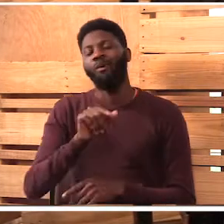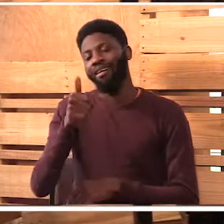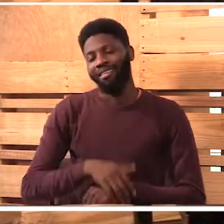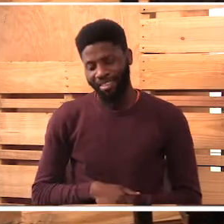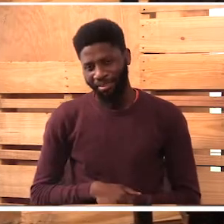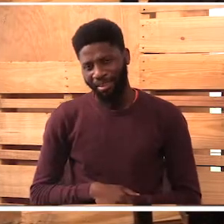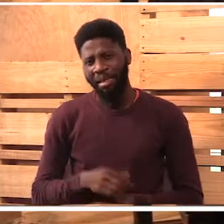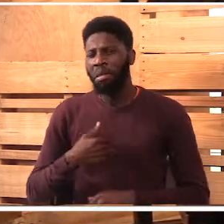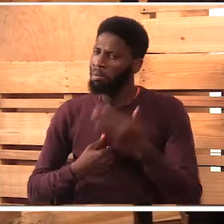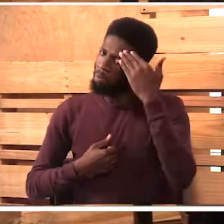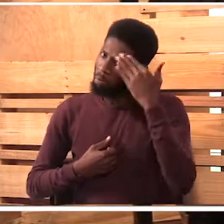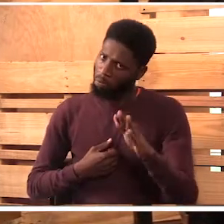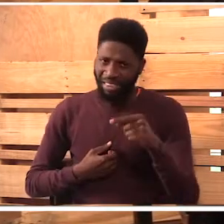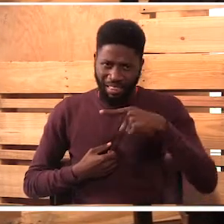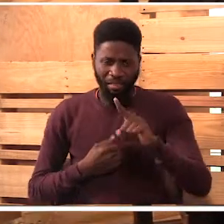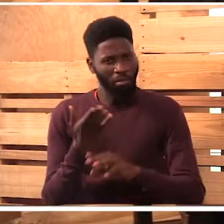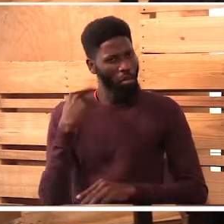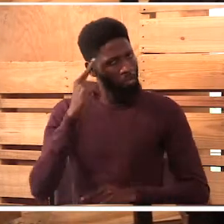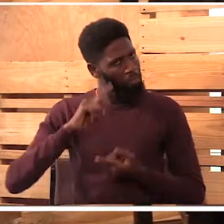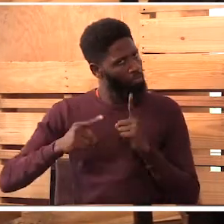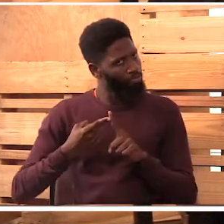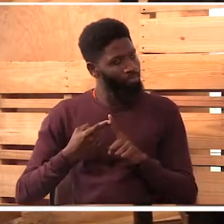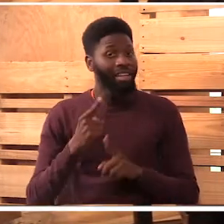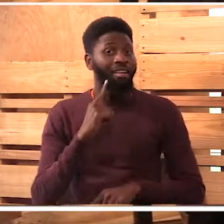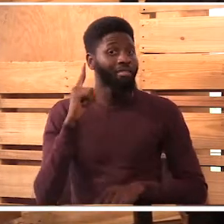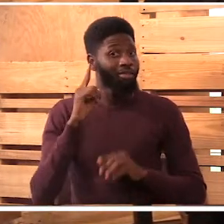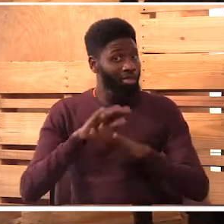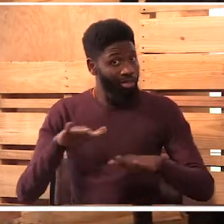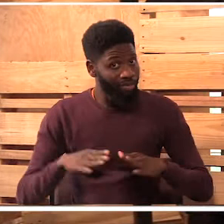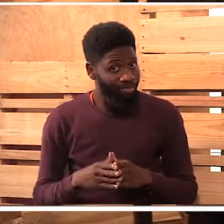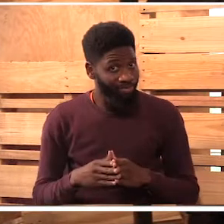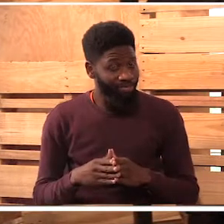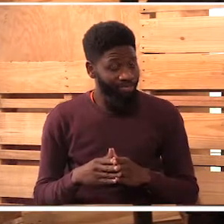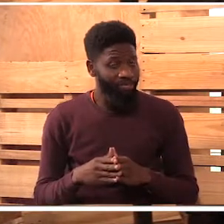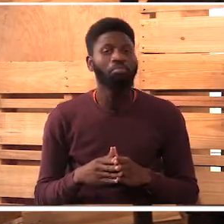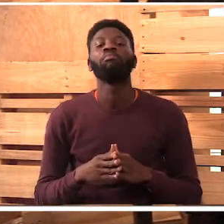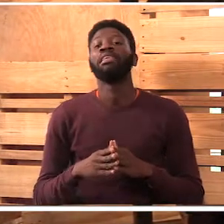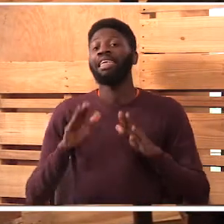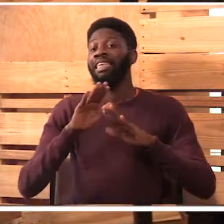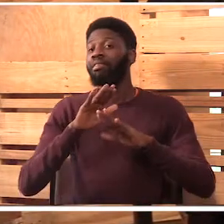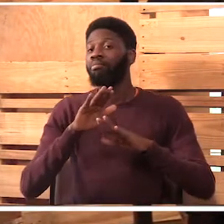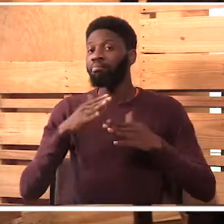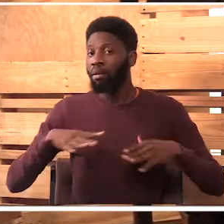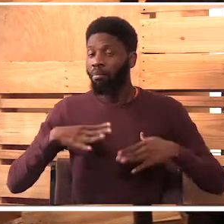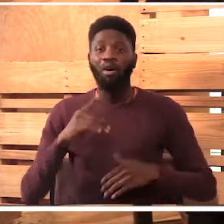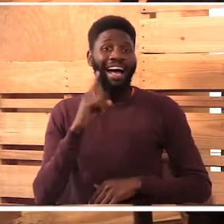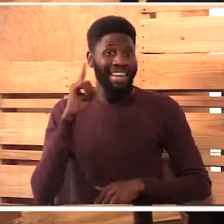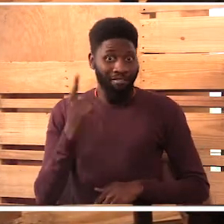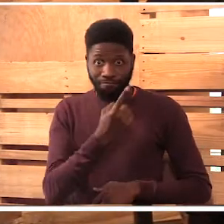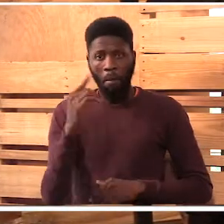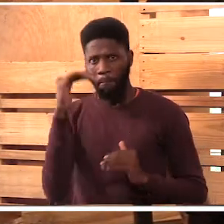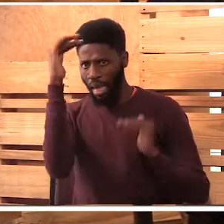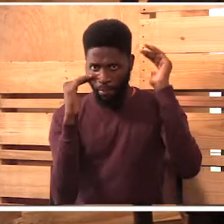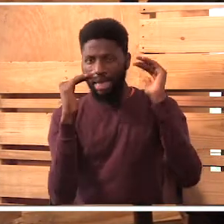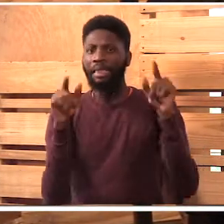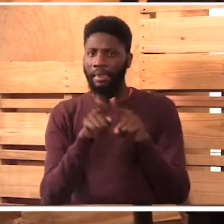whether you have ever thought of deaf children or deaf people that they have children. I've